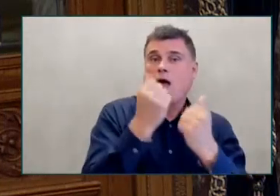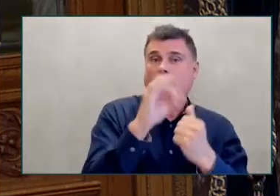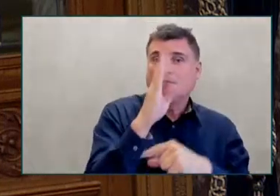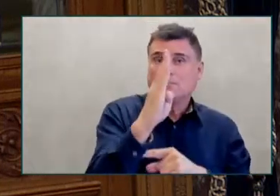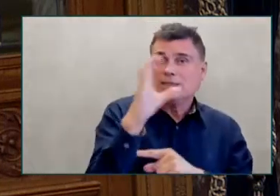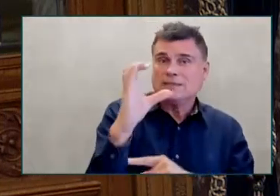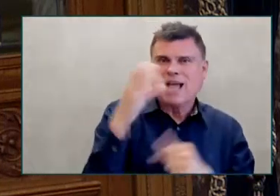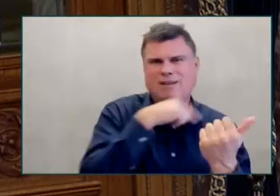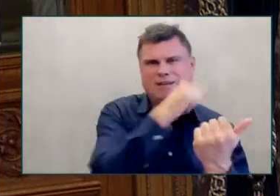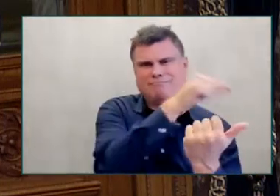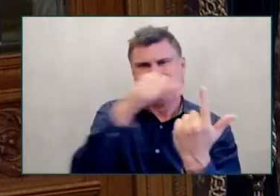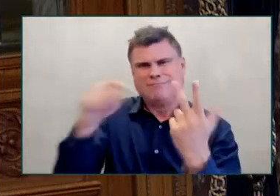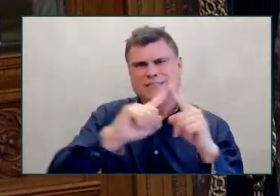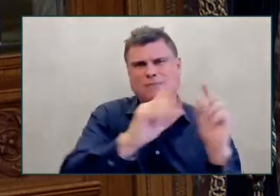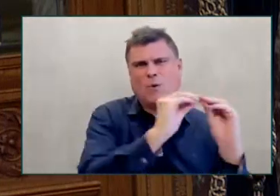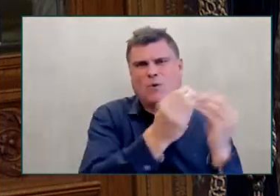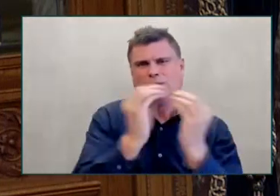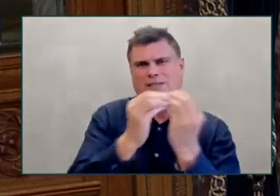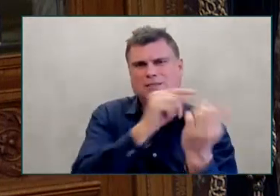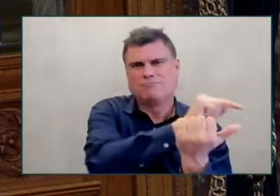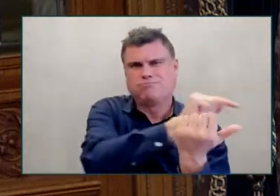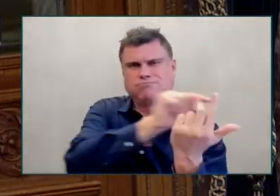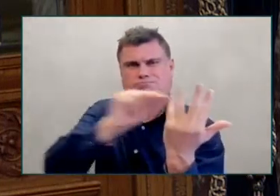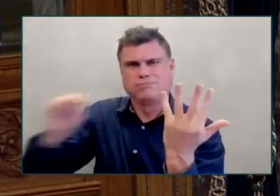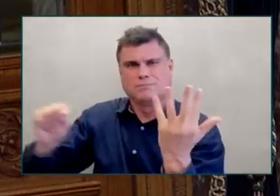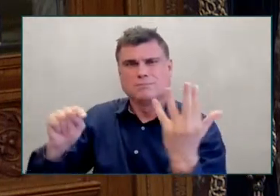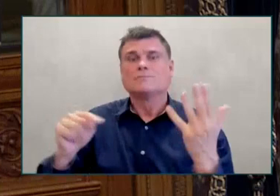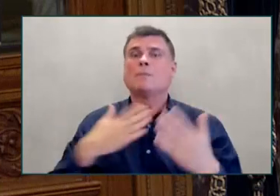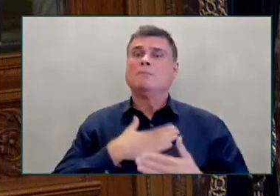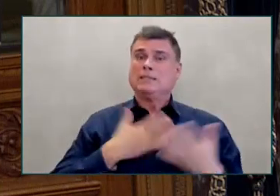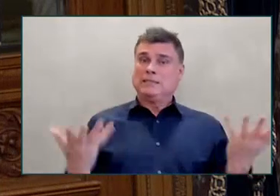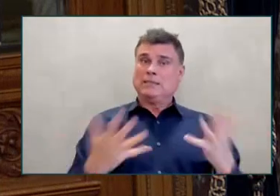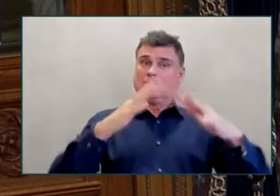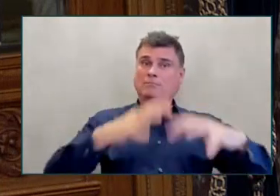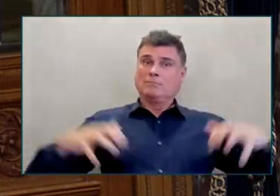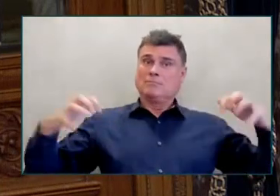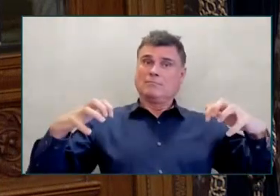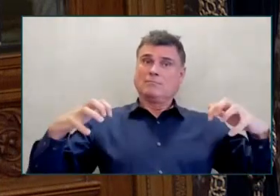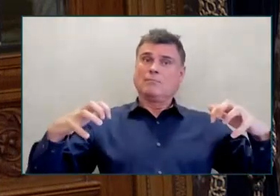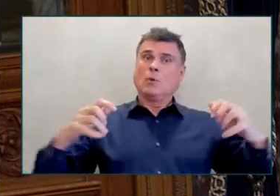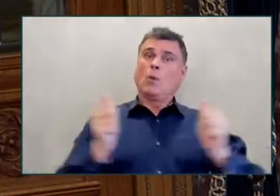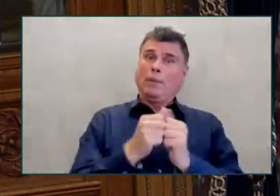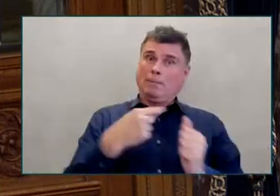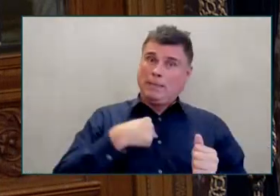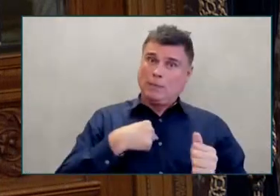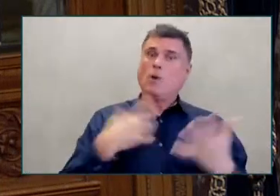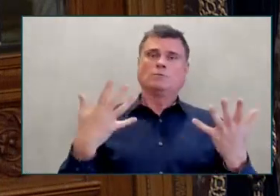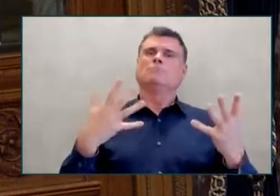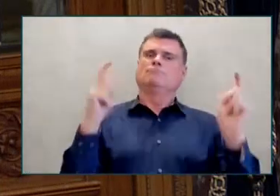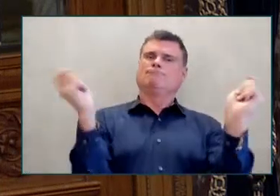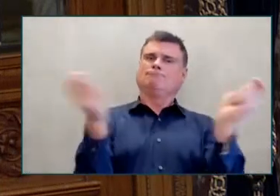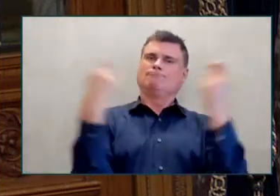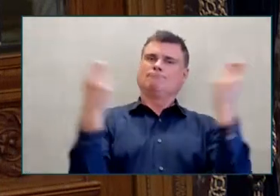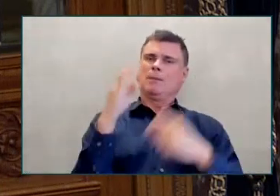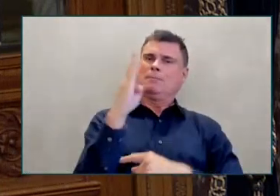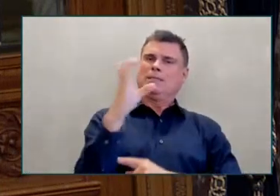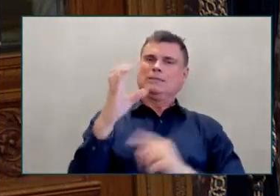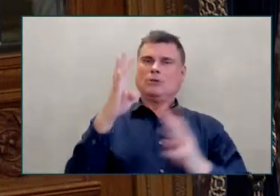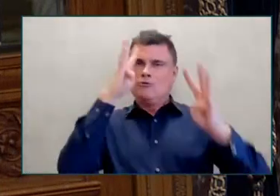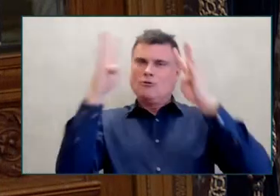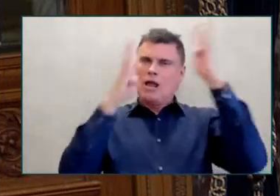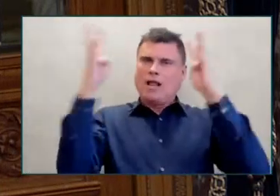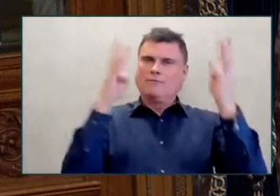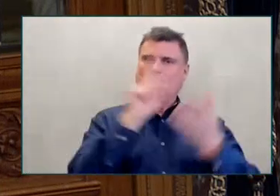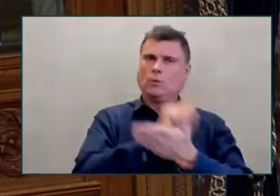Creative Industries Week. To my colleagues, I encourage you to check out bccreates.com, which includes an interactive map that allows